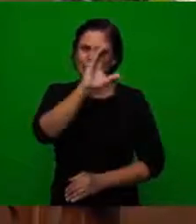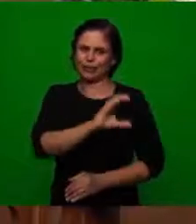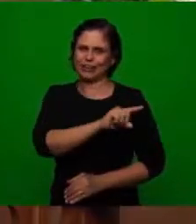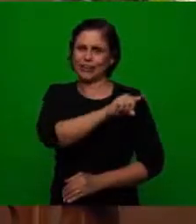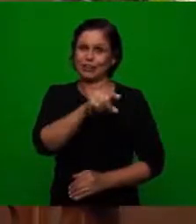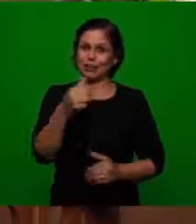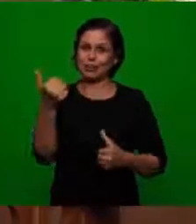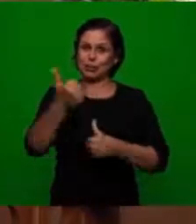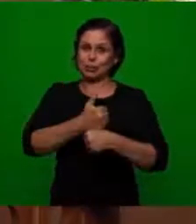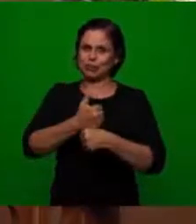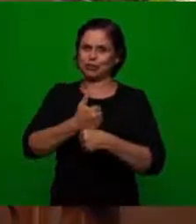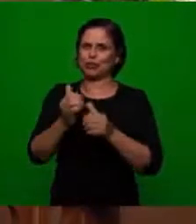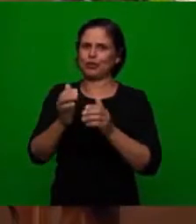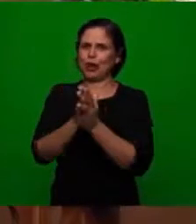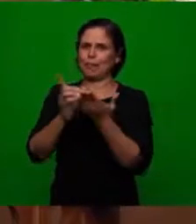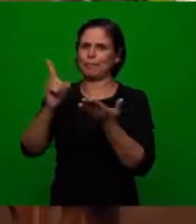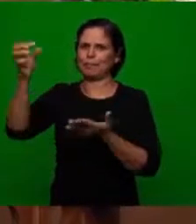church